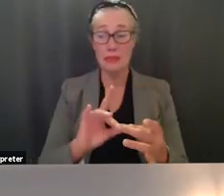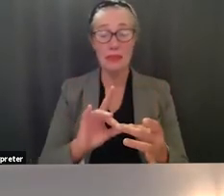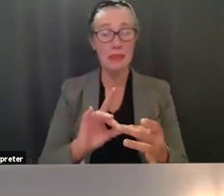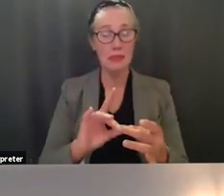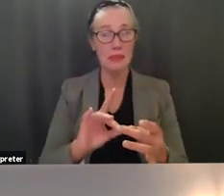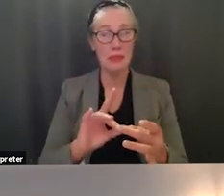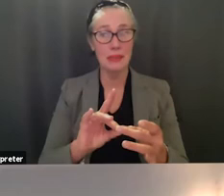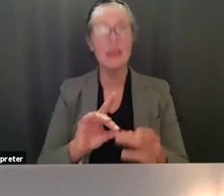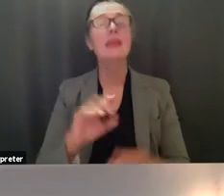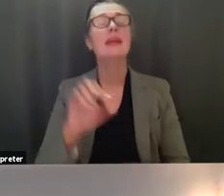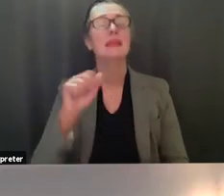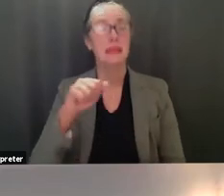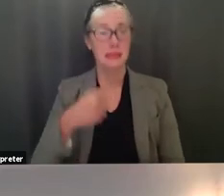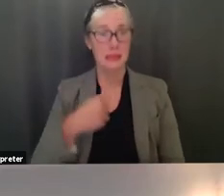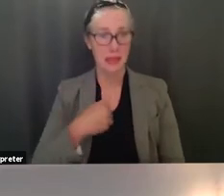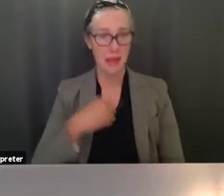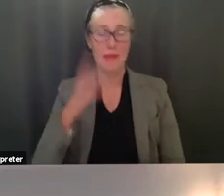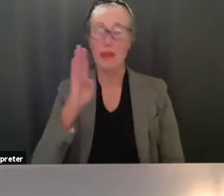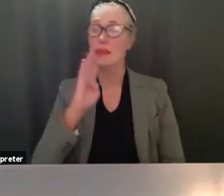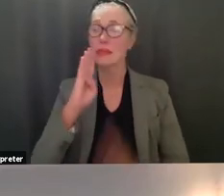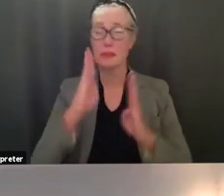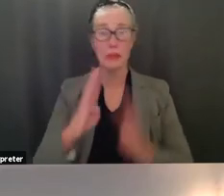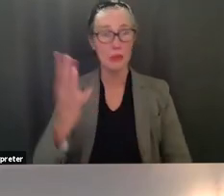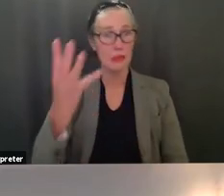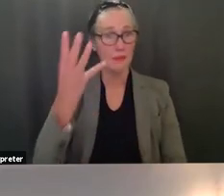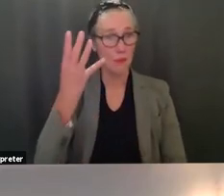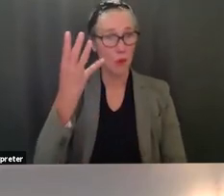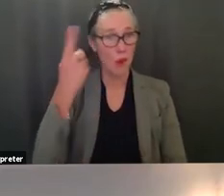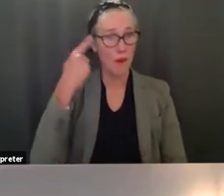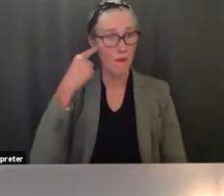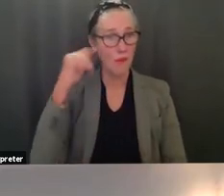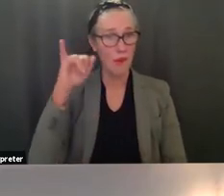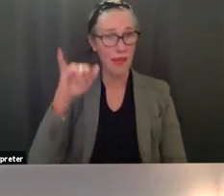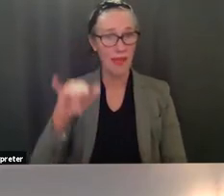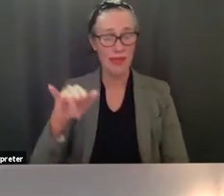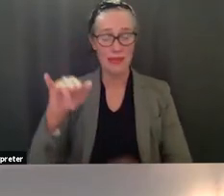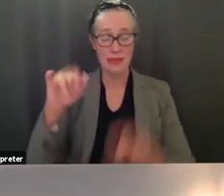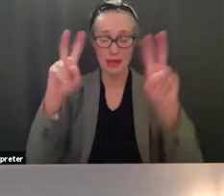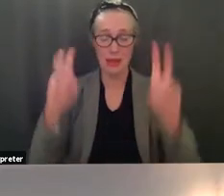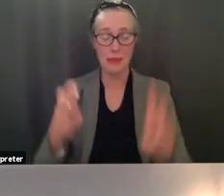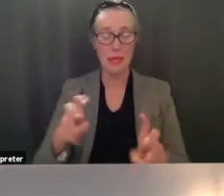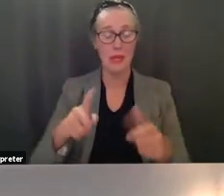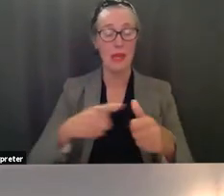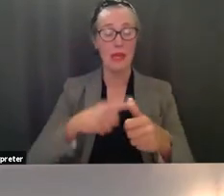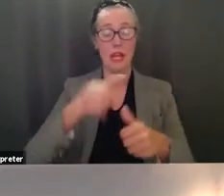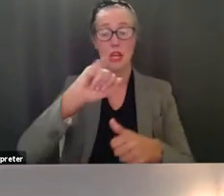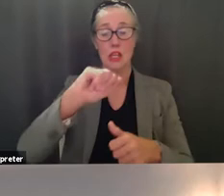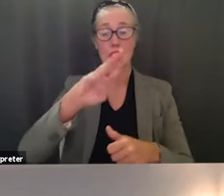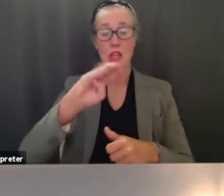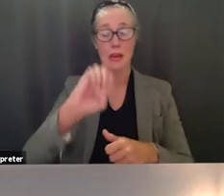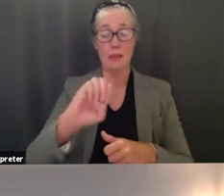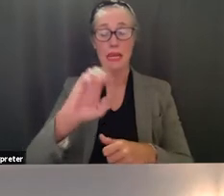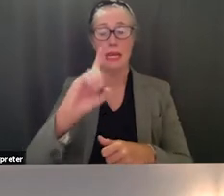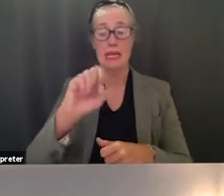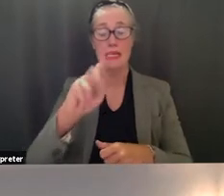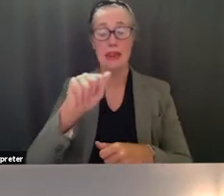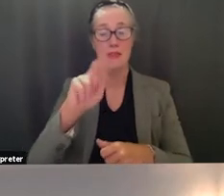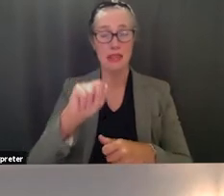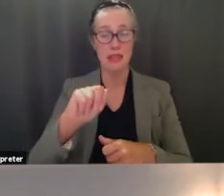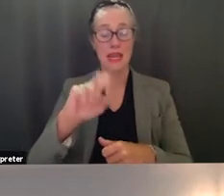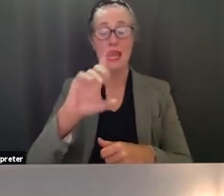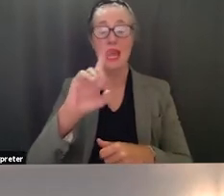board yes we have four speakers for this item um i'll go ahead and name them jamie davin danny piola